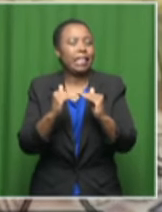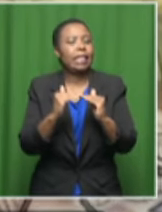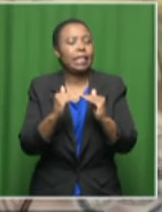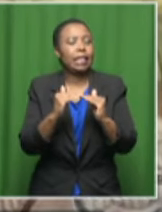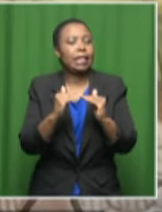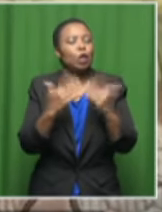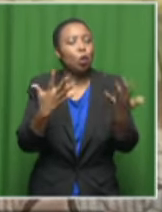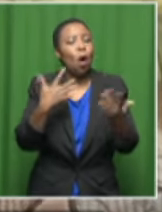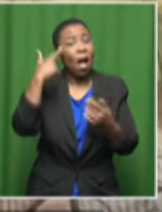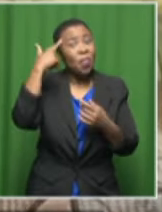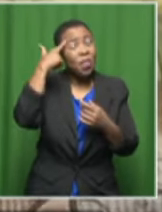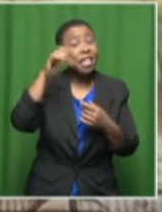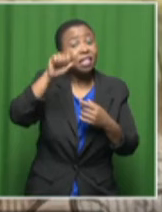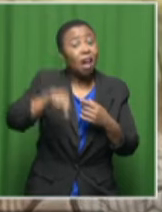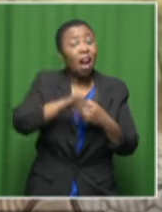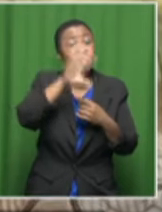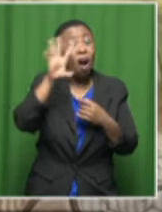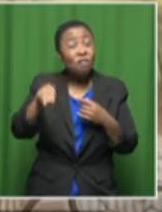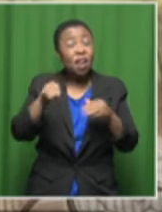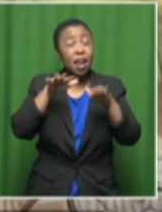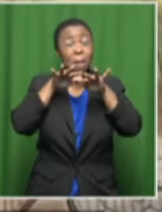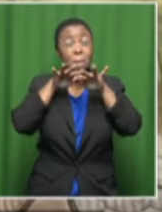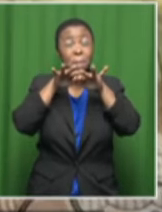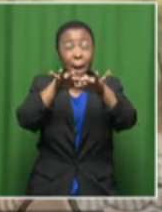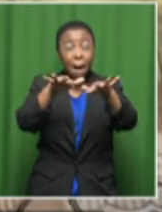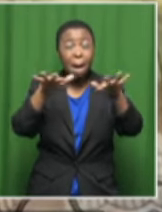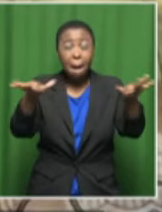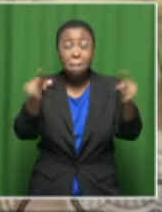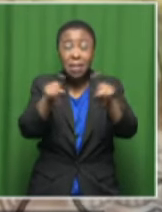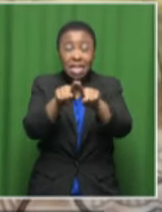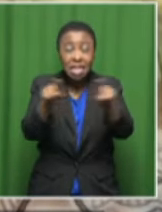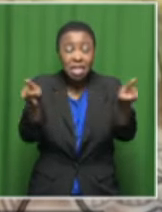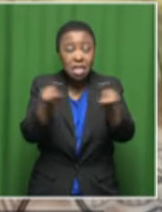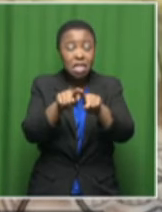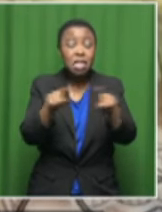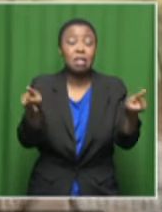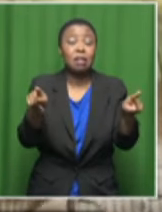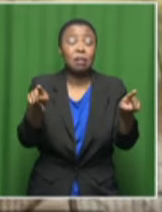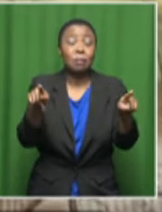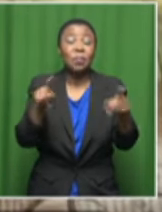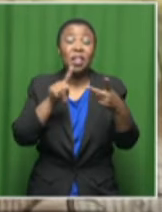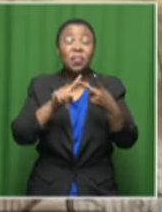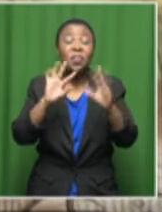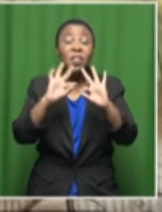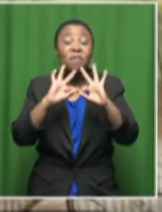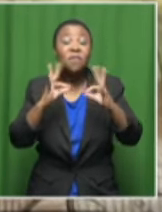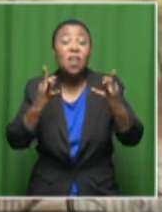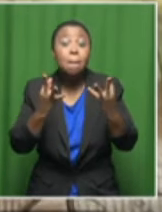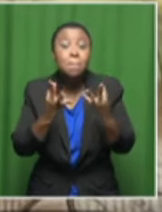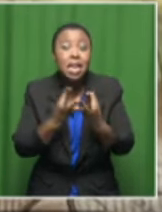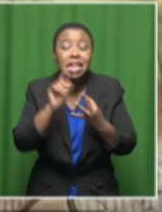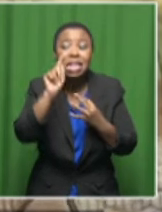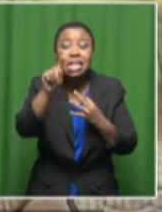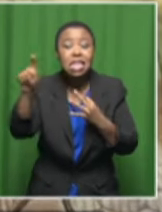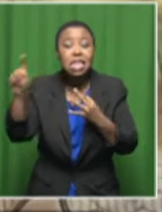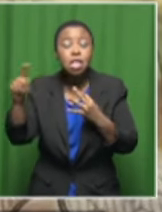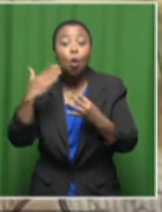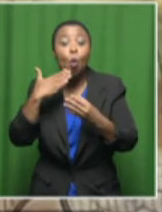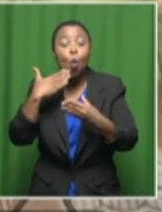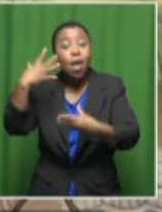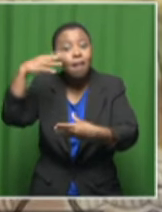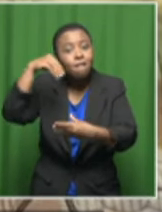think the South African public and the families of the people who were involved